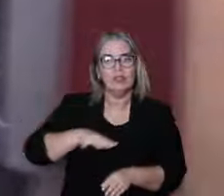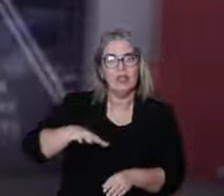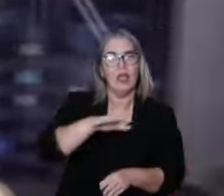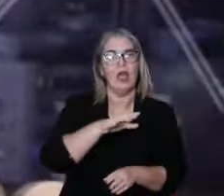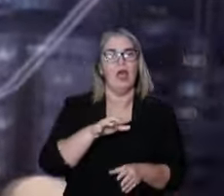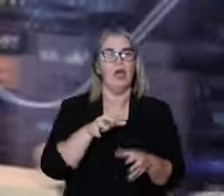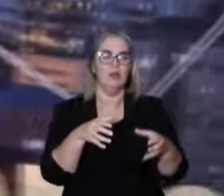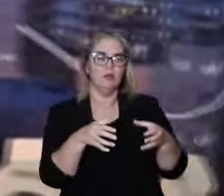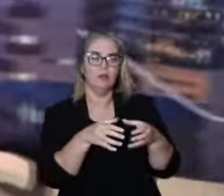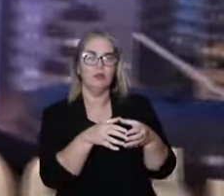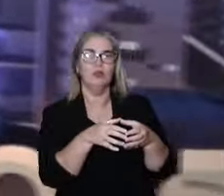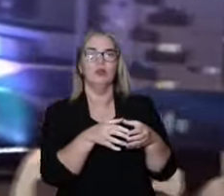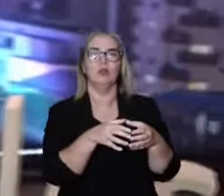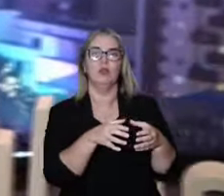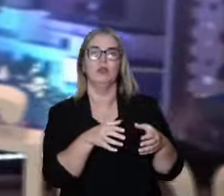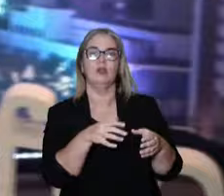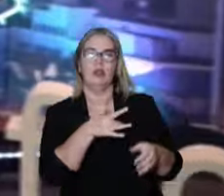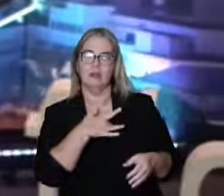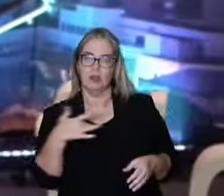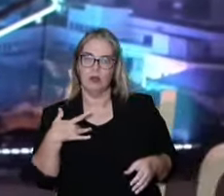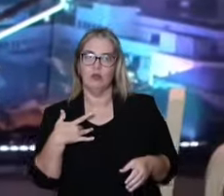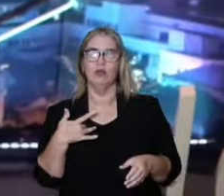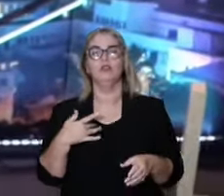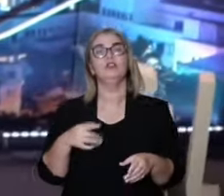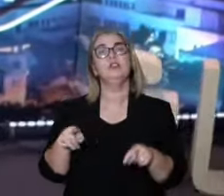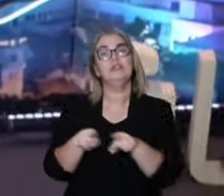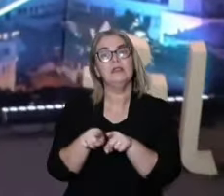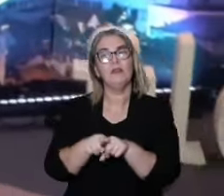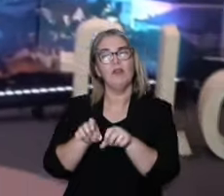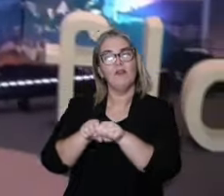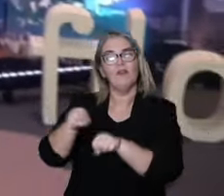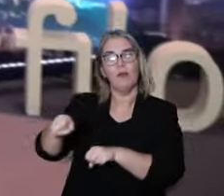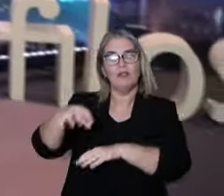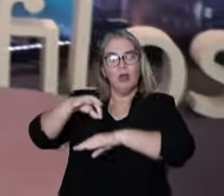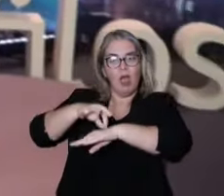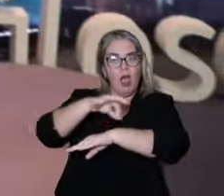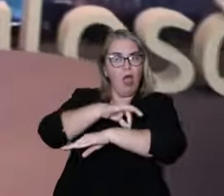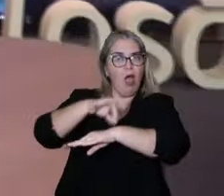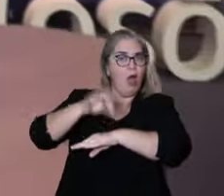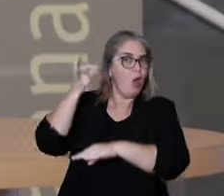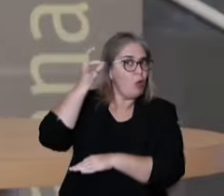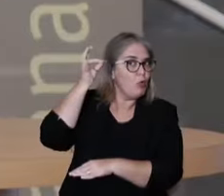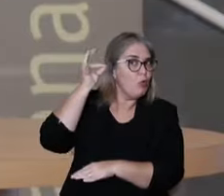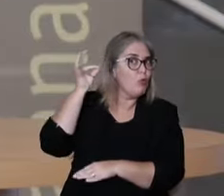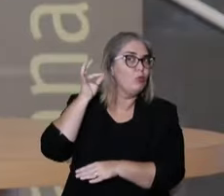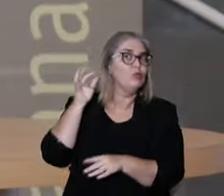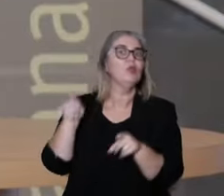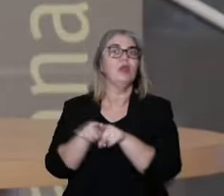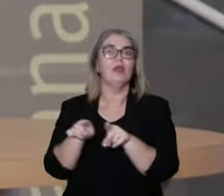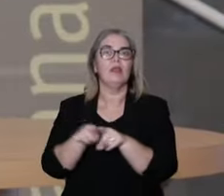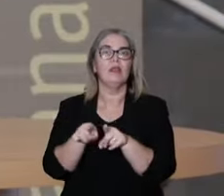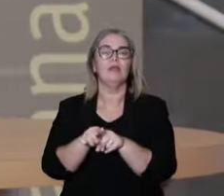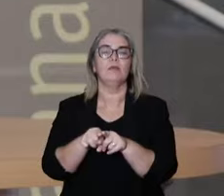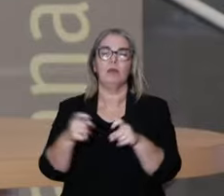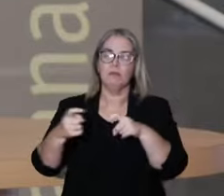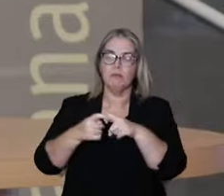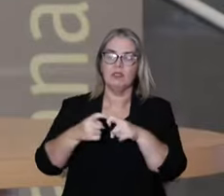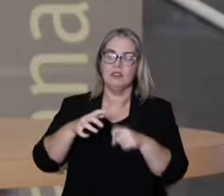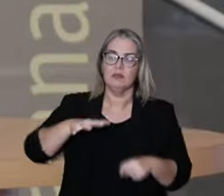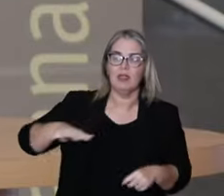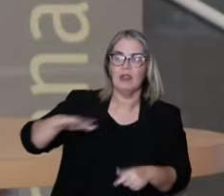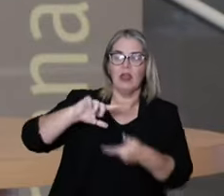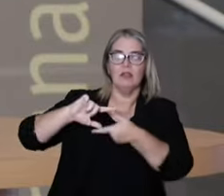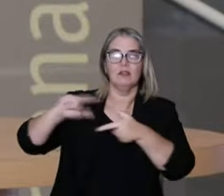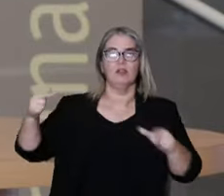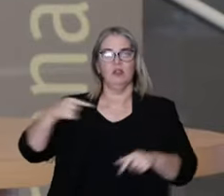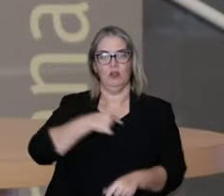since 2015, researching in health management and first attention with formation acupuncture and